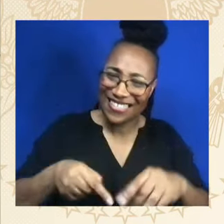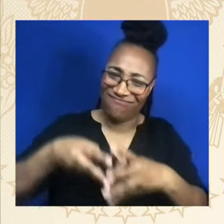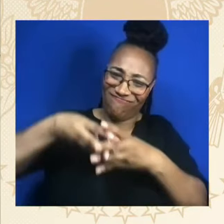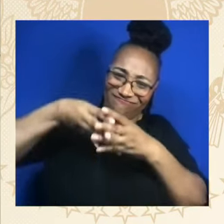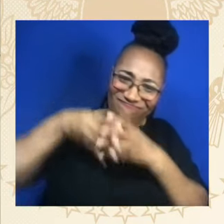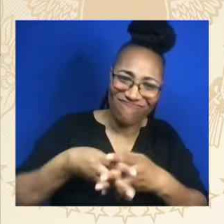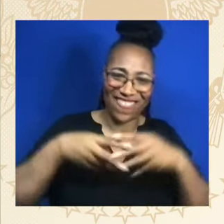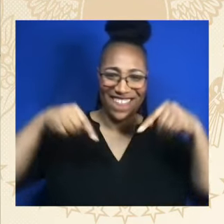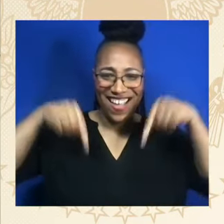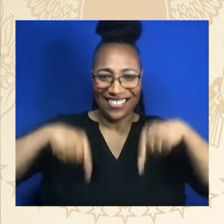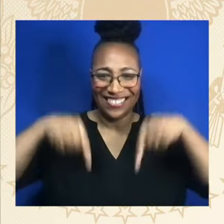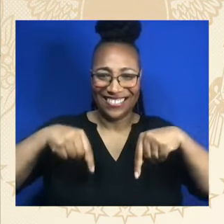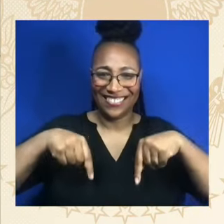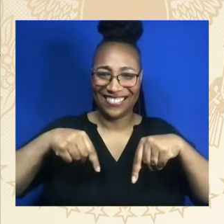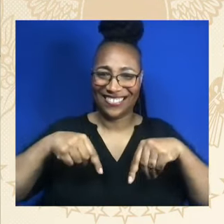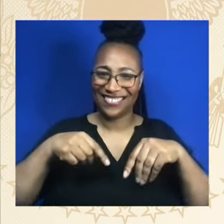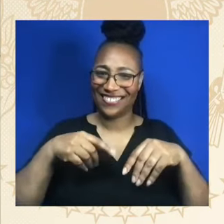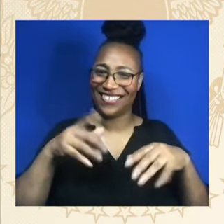about to be announced.